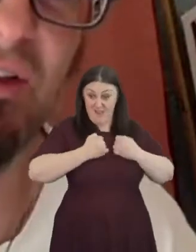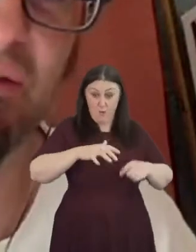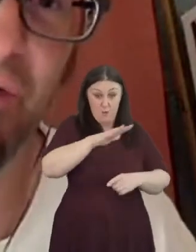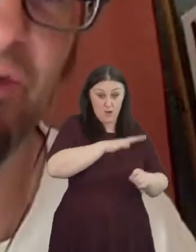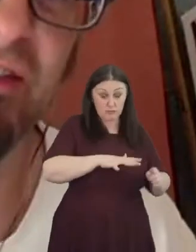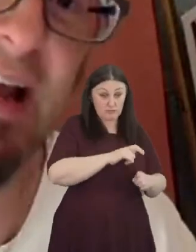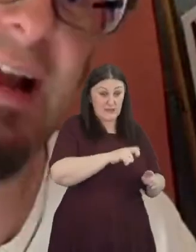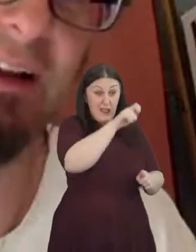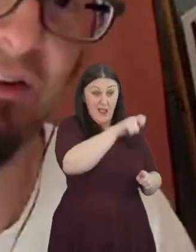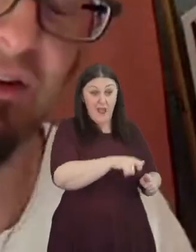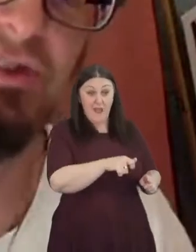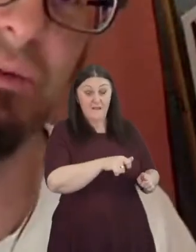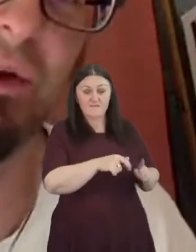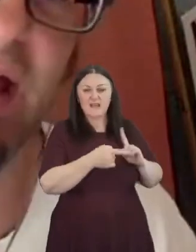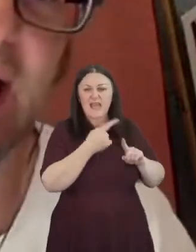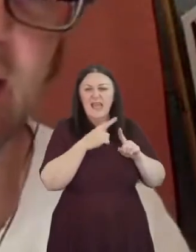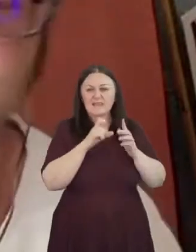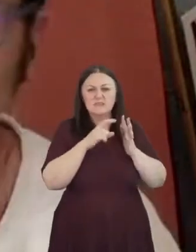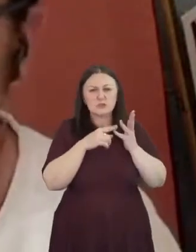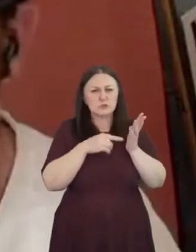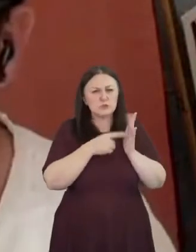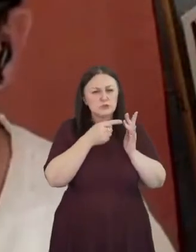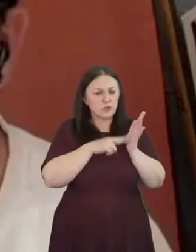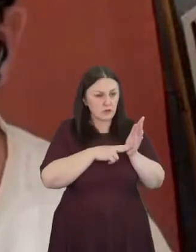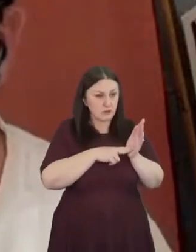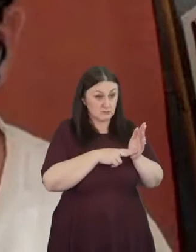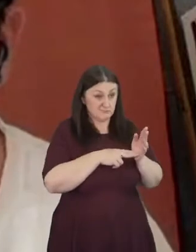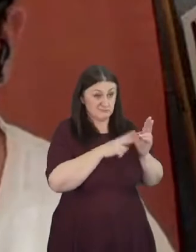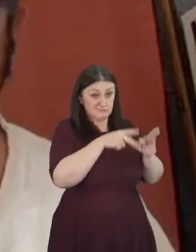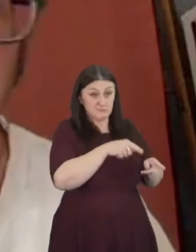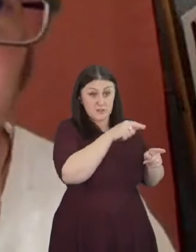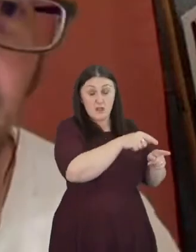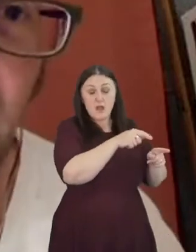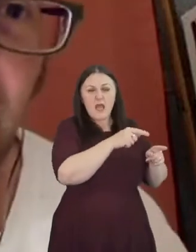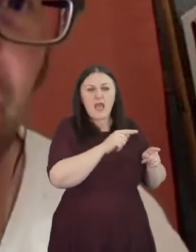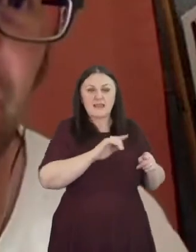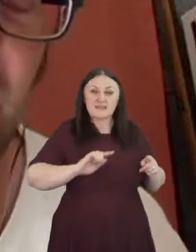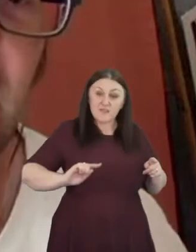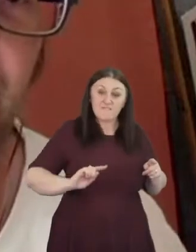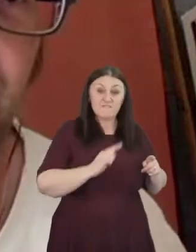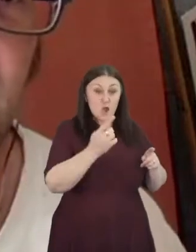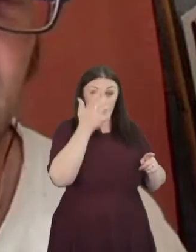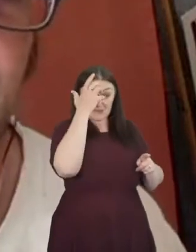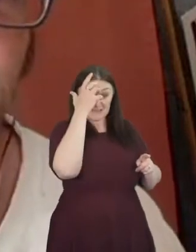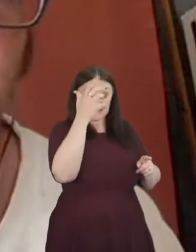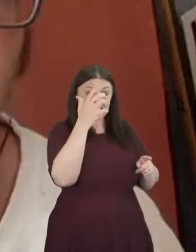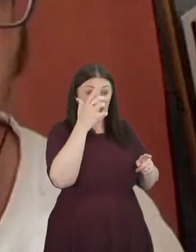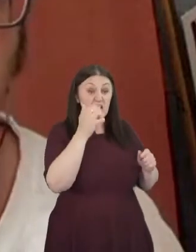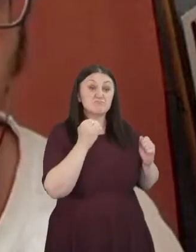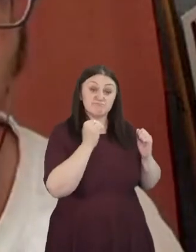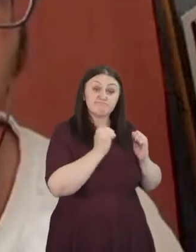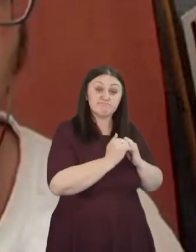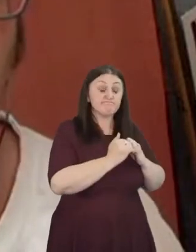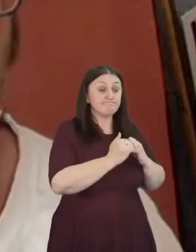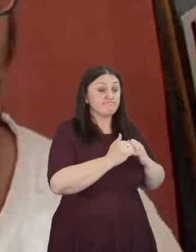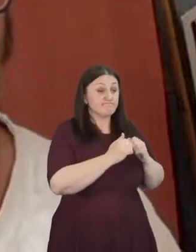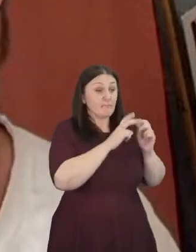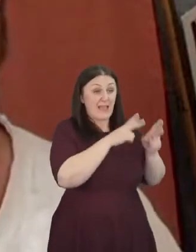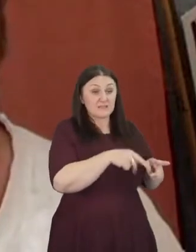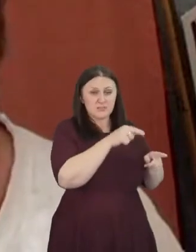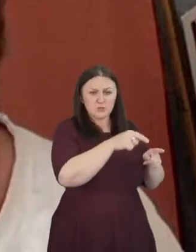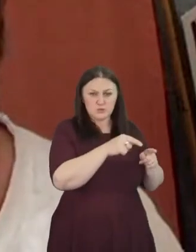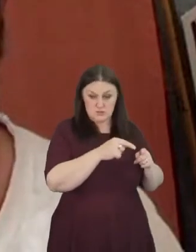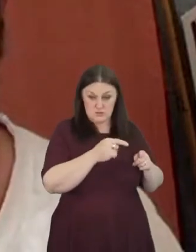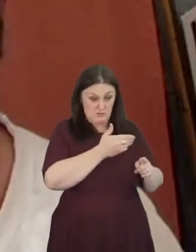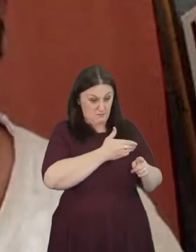actually the first state execution we've had um in nine months um and it's it's